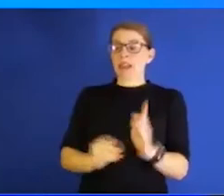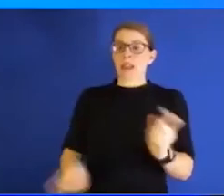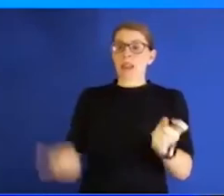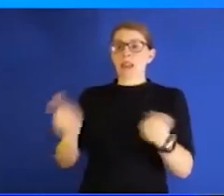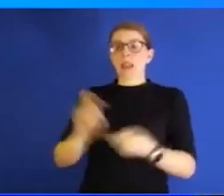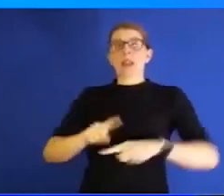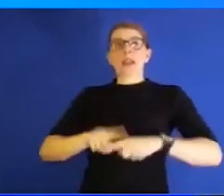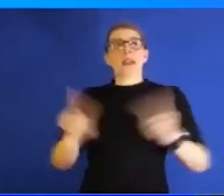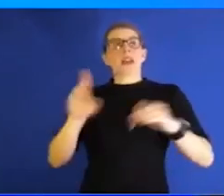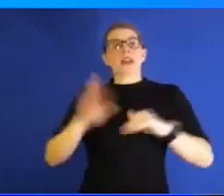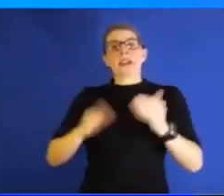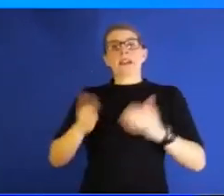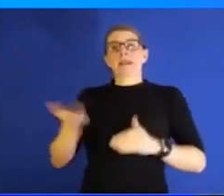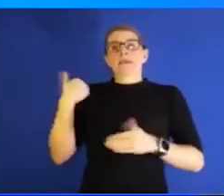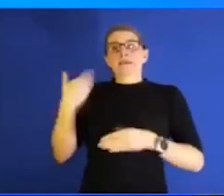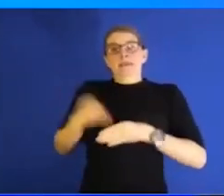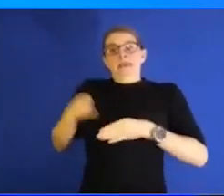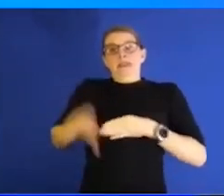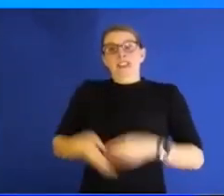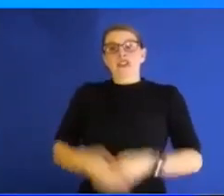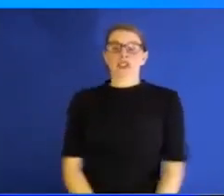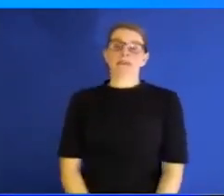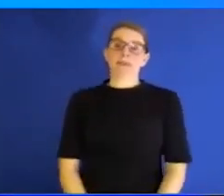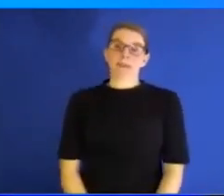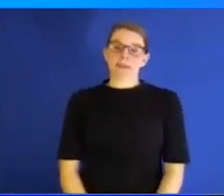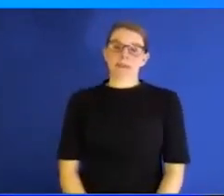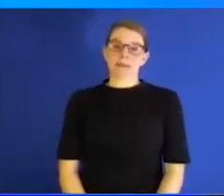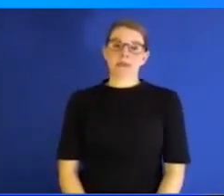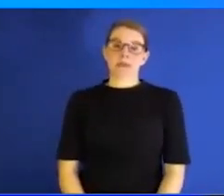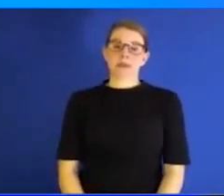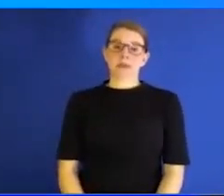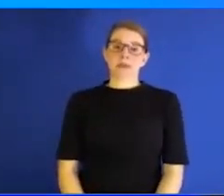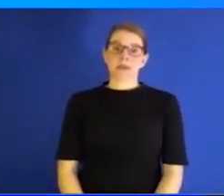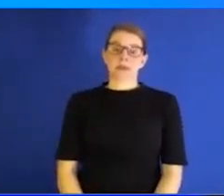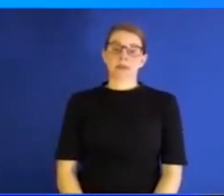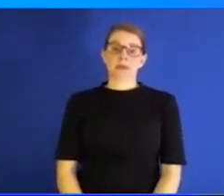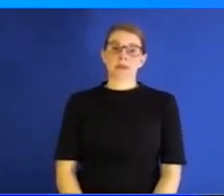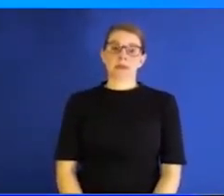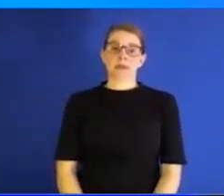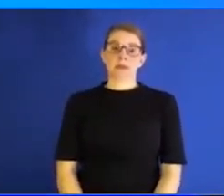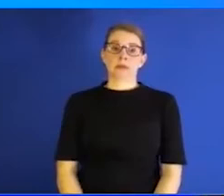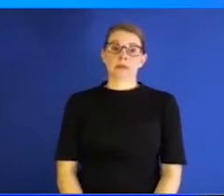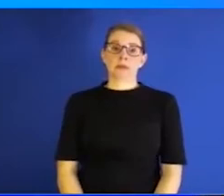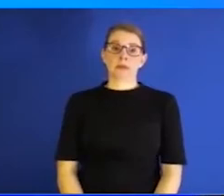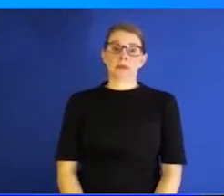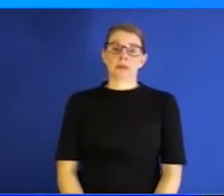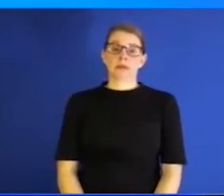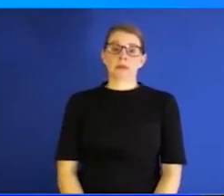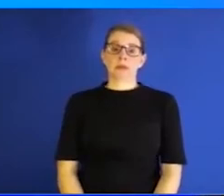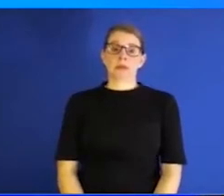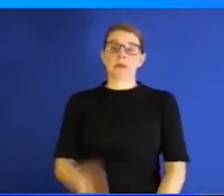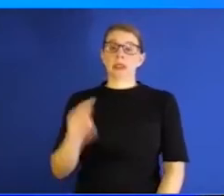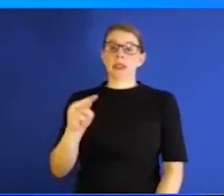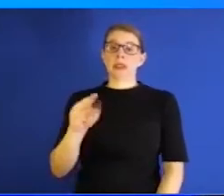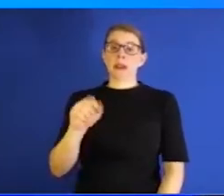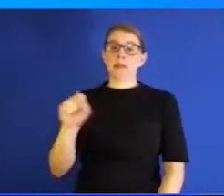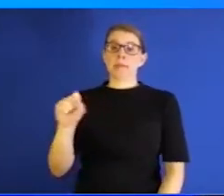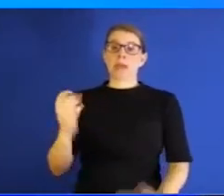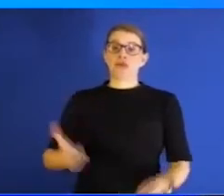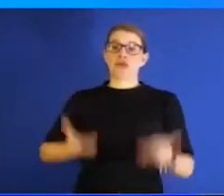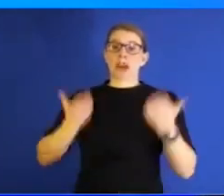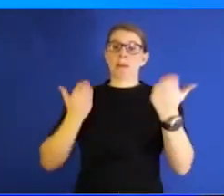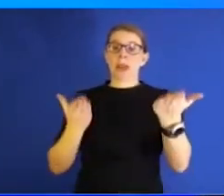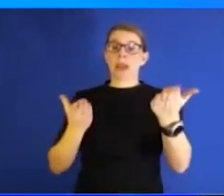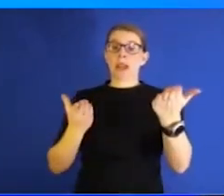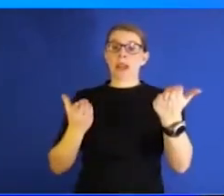that semester. And we had gone to mass recommended in the field house as things had settled down to almost